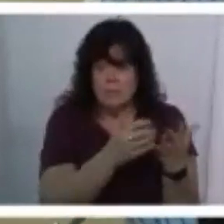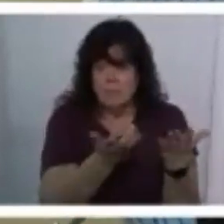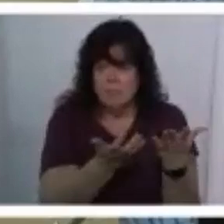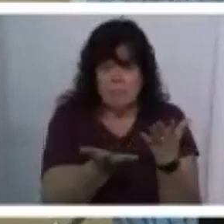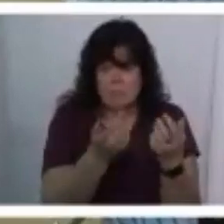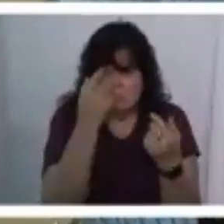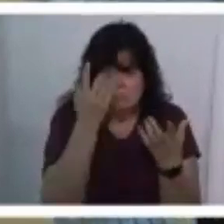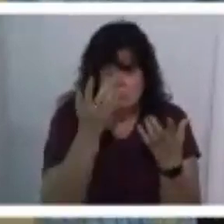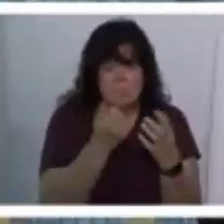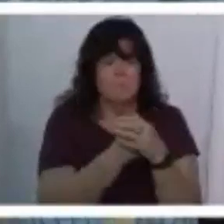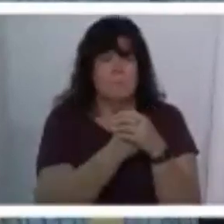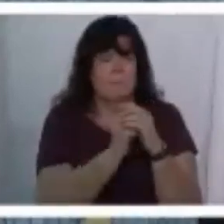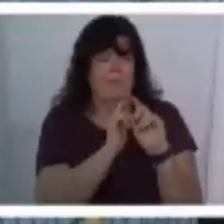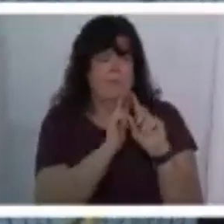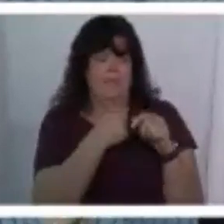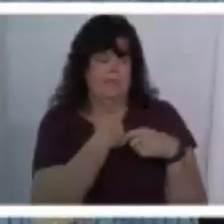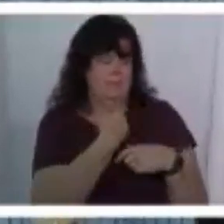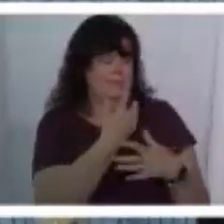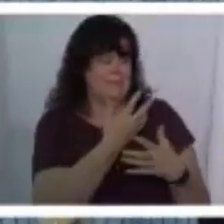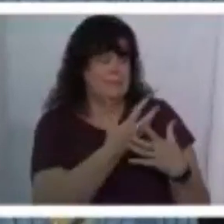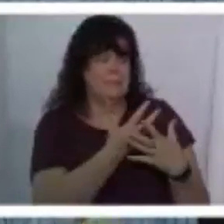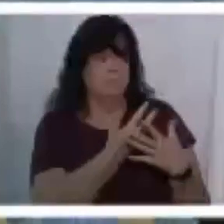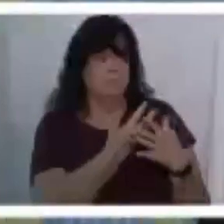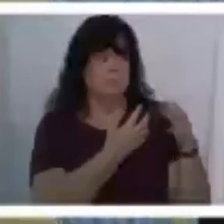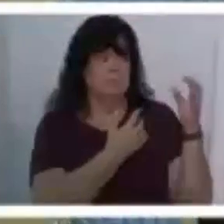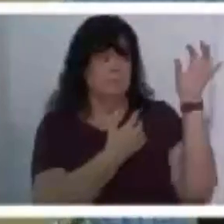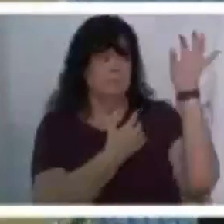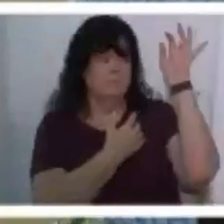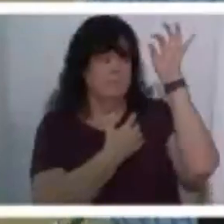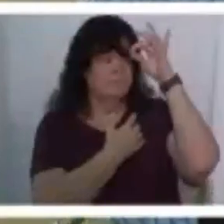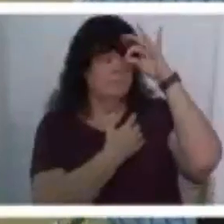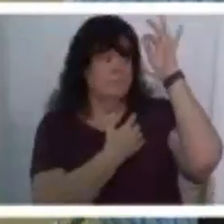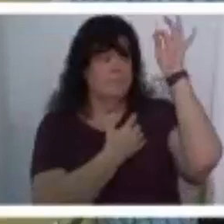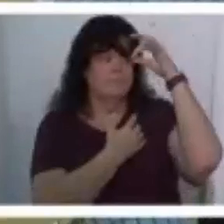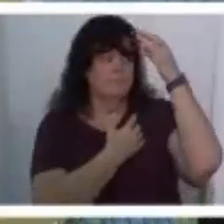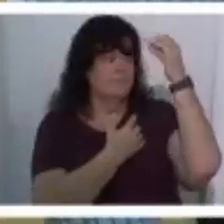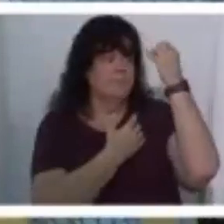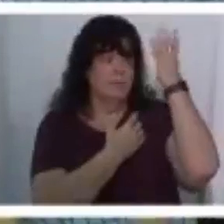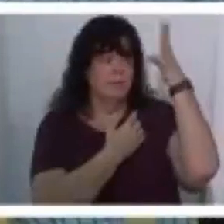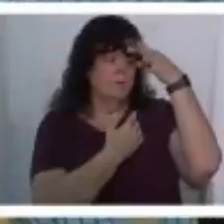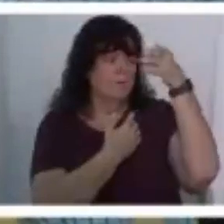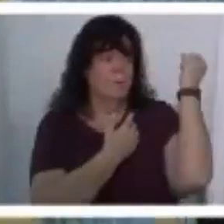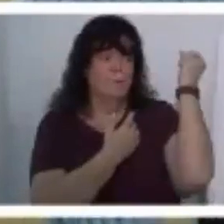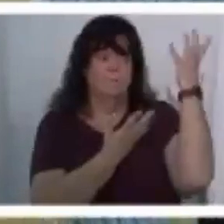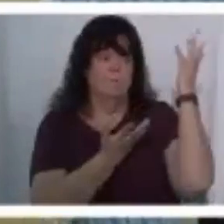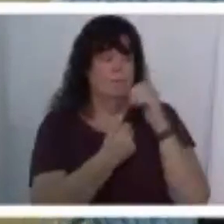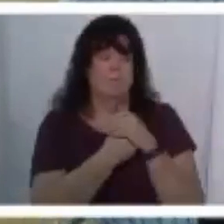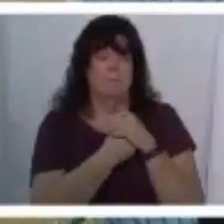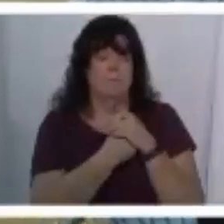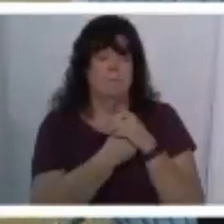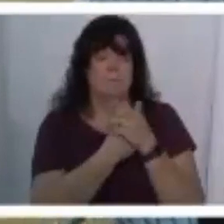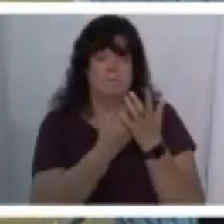the answer i gave was i have no idea i am fresh out of ideas i've done everything i know how to